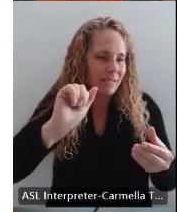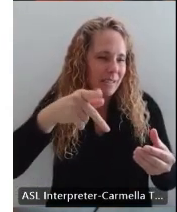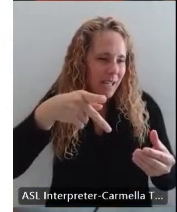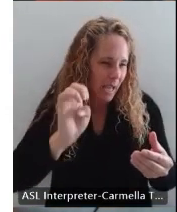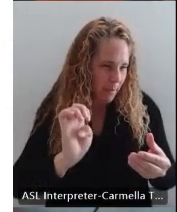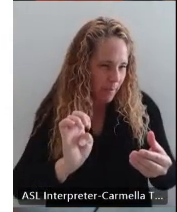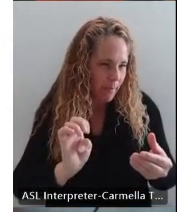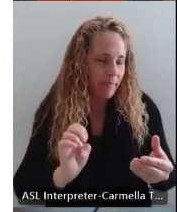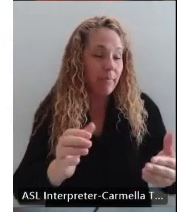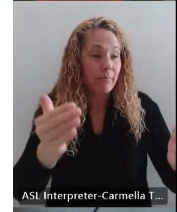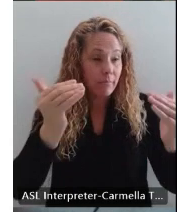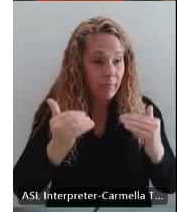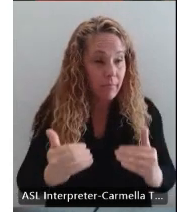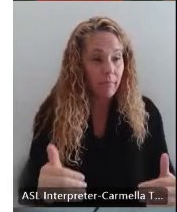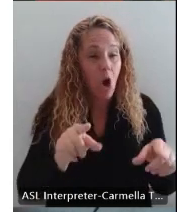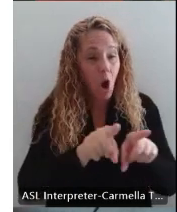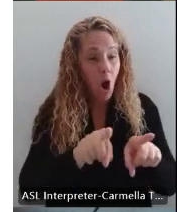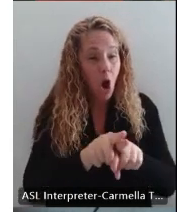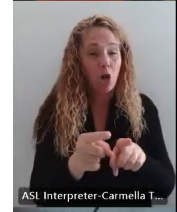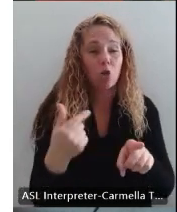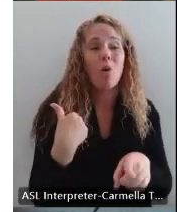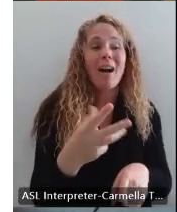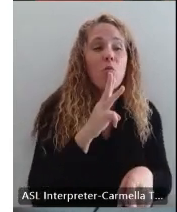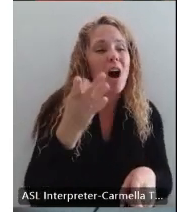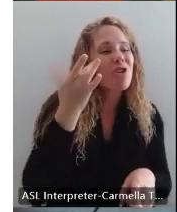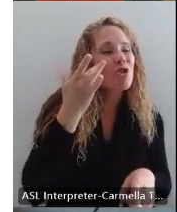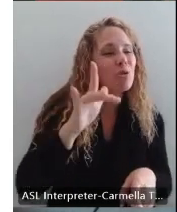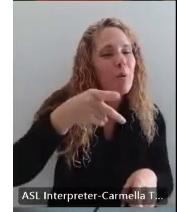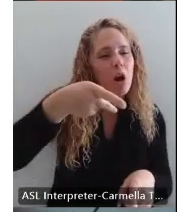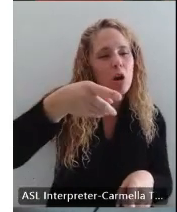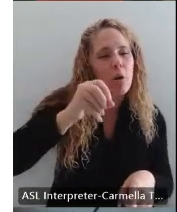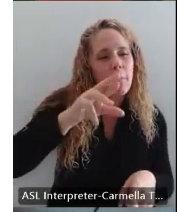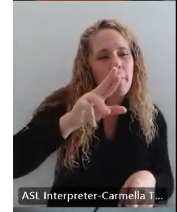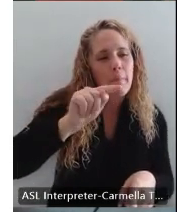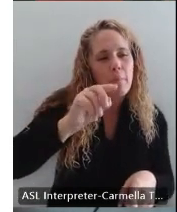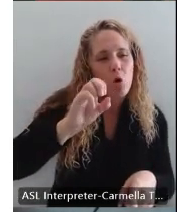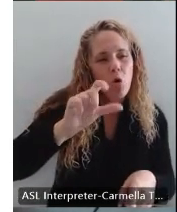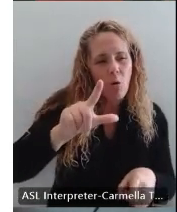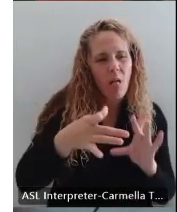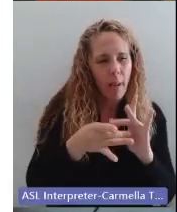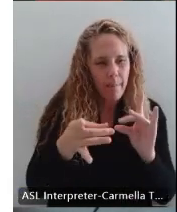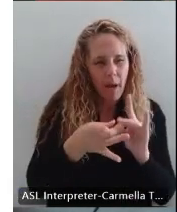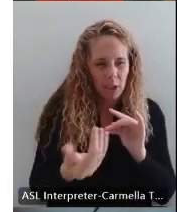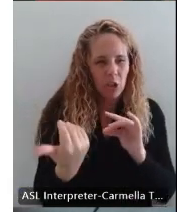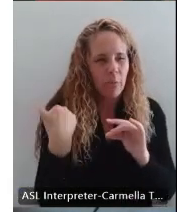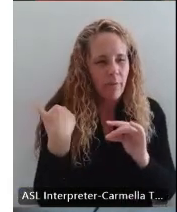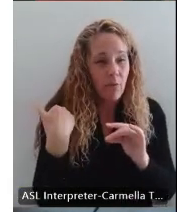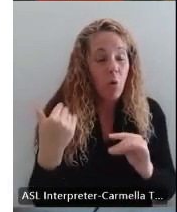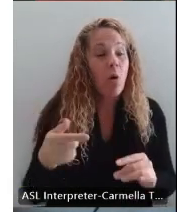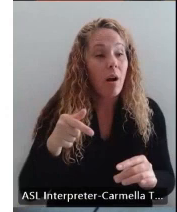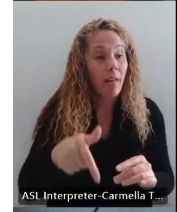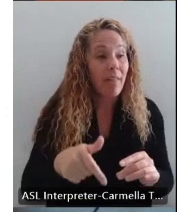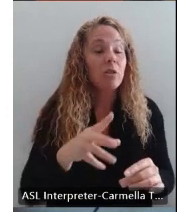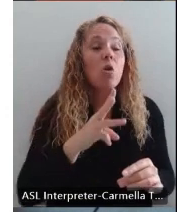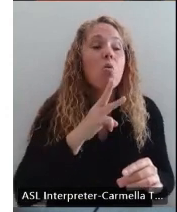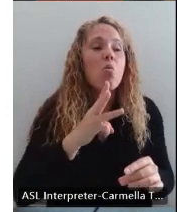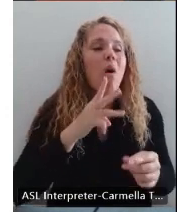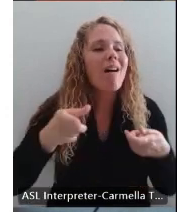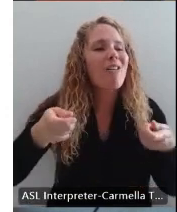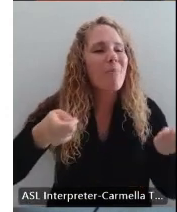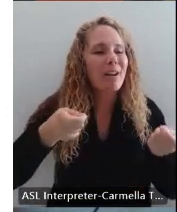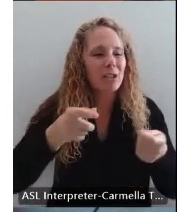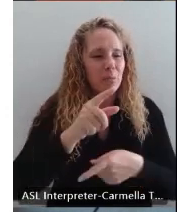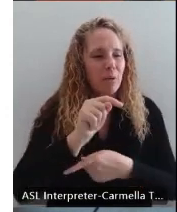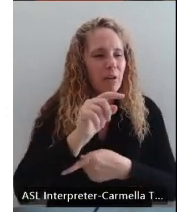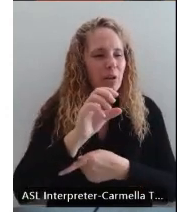We also have the WaterSmart portal, which I mentioned earlier. This is a water management